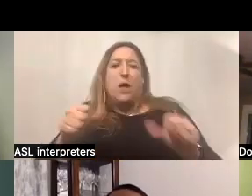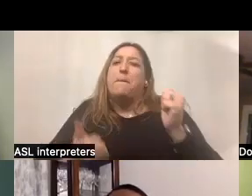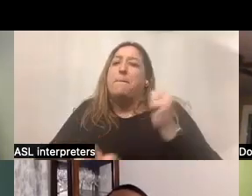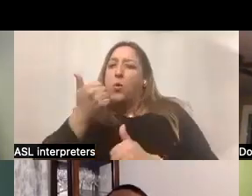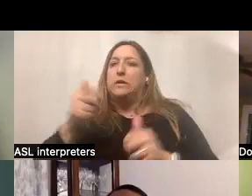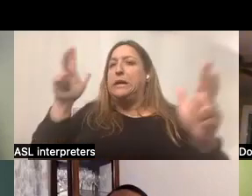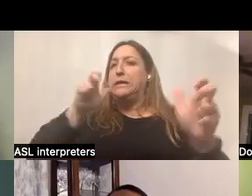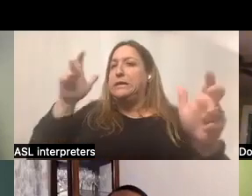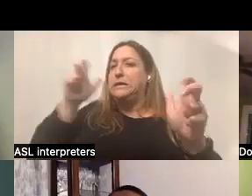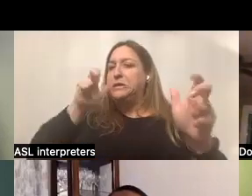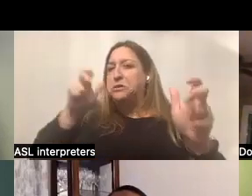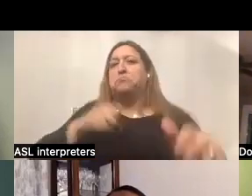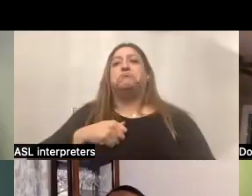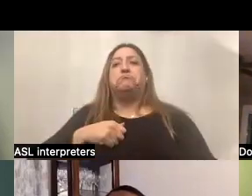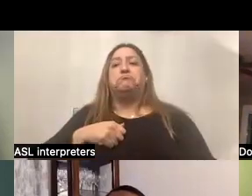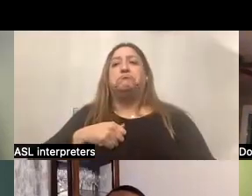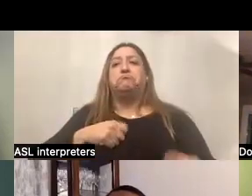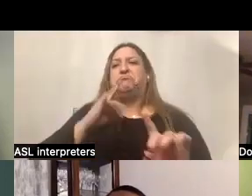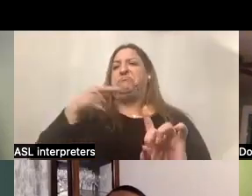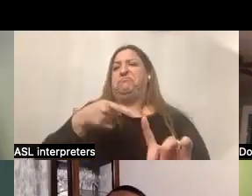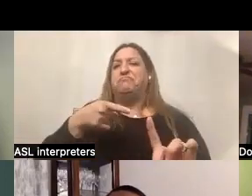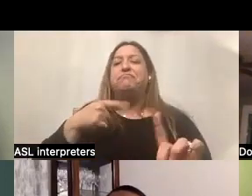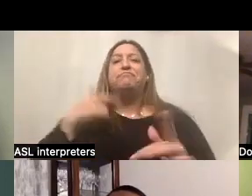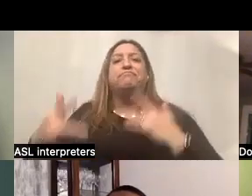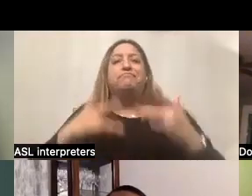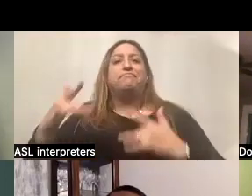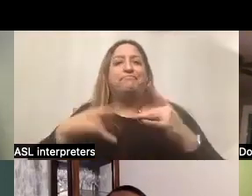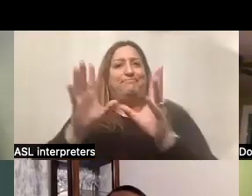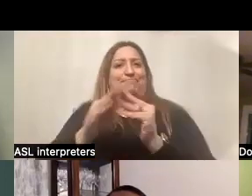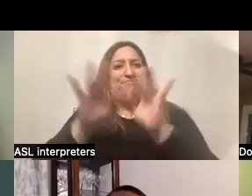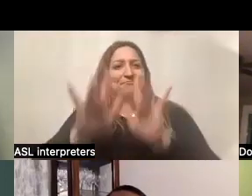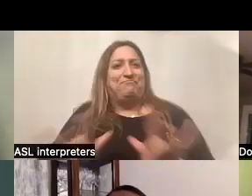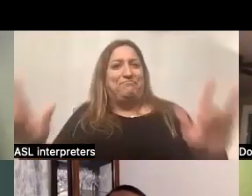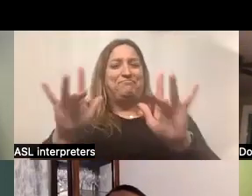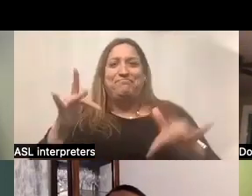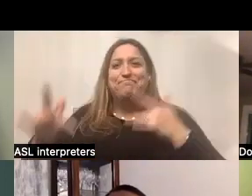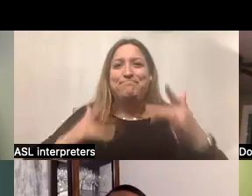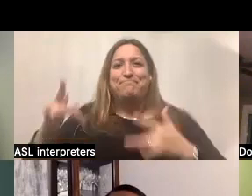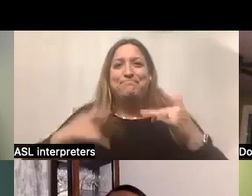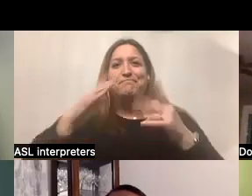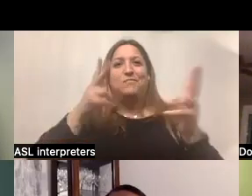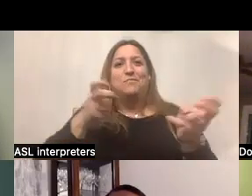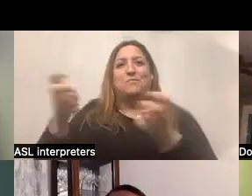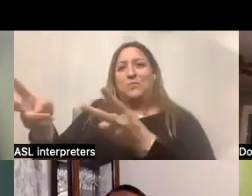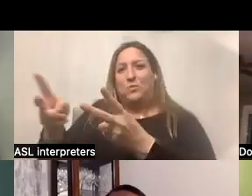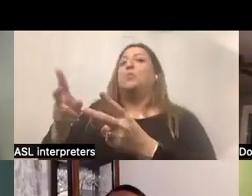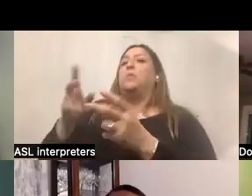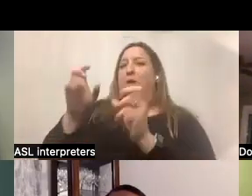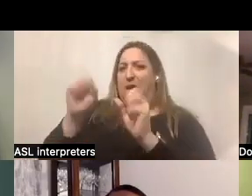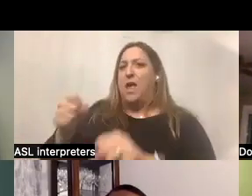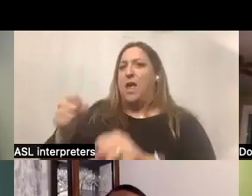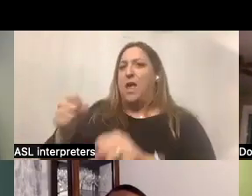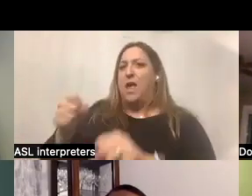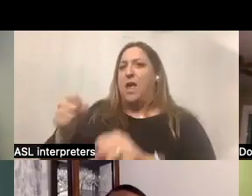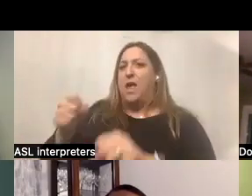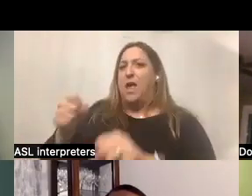session. I'm excited that these sessions are being recorded because they will give you an on-demand reference point